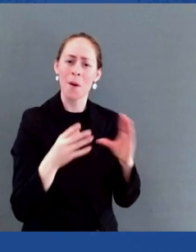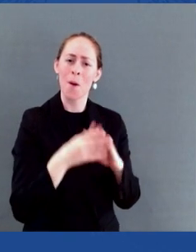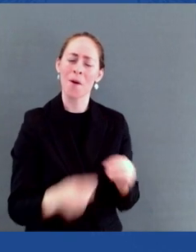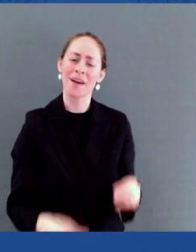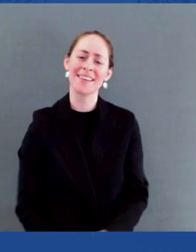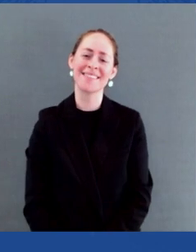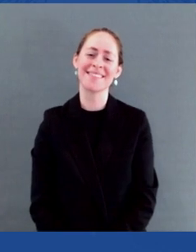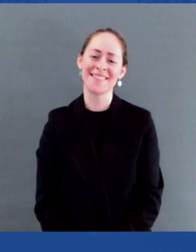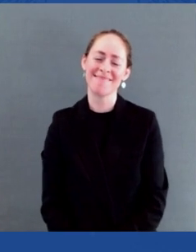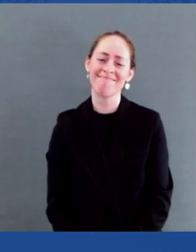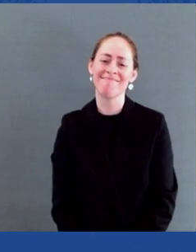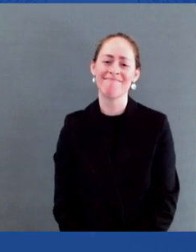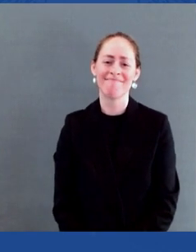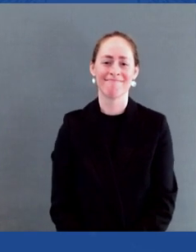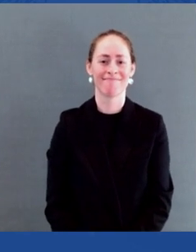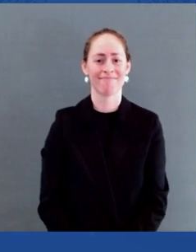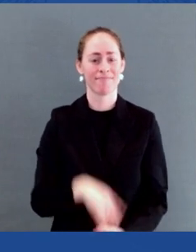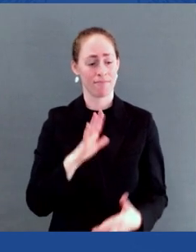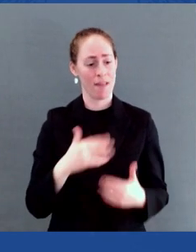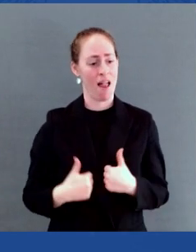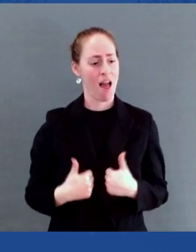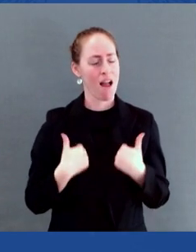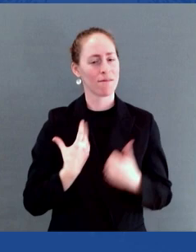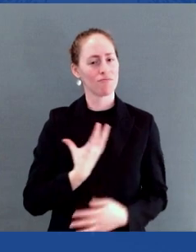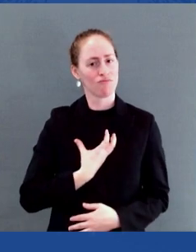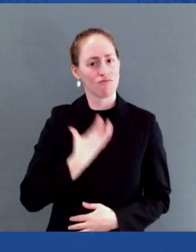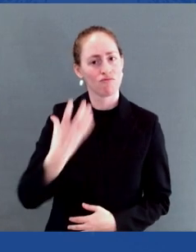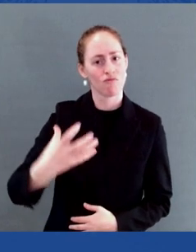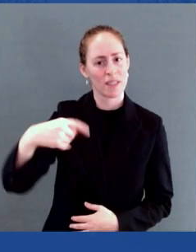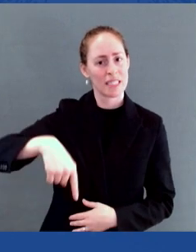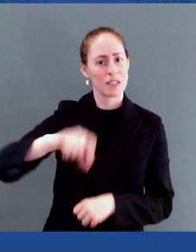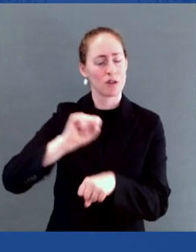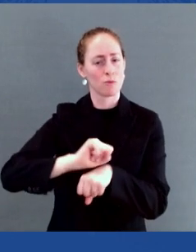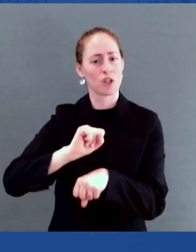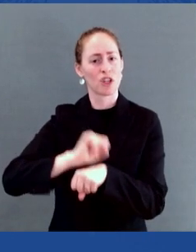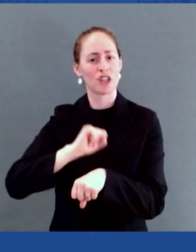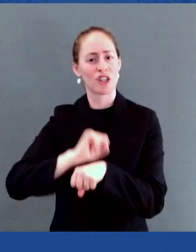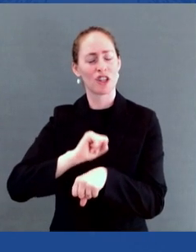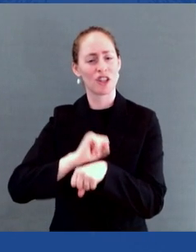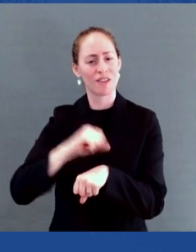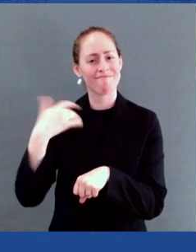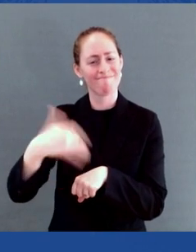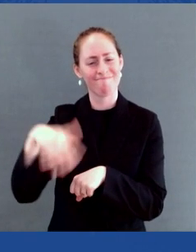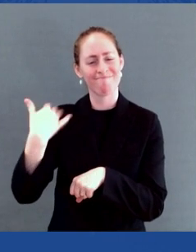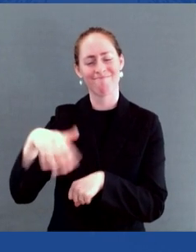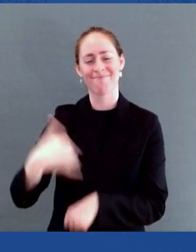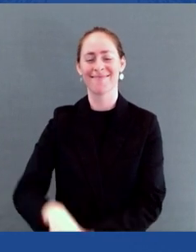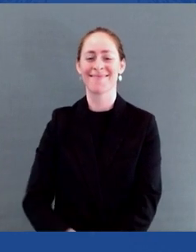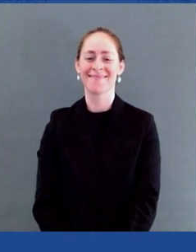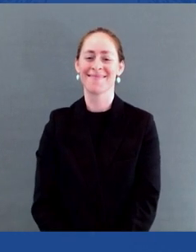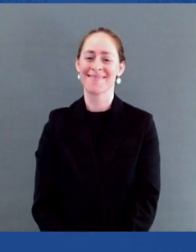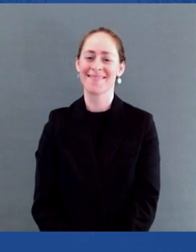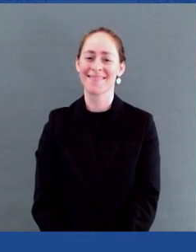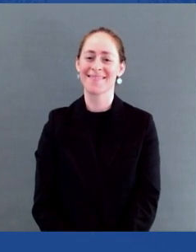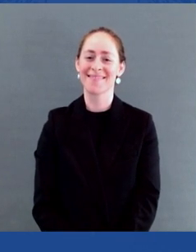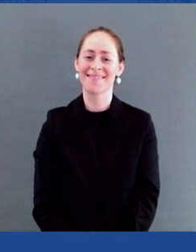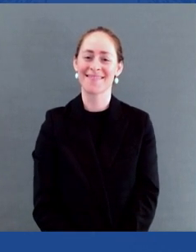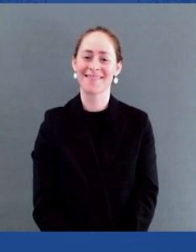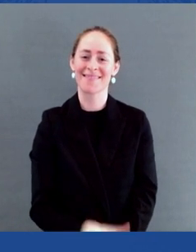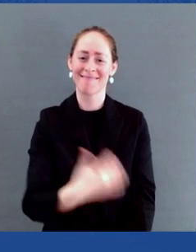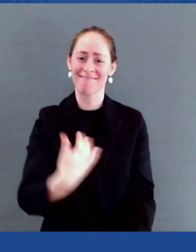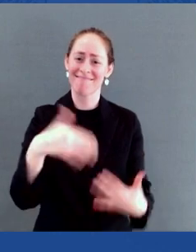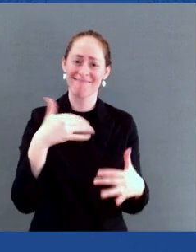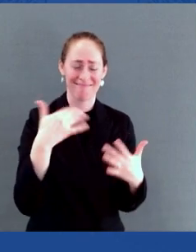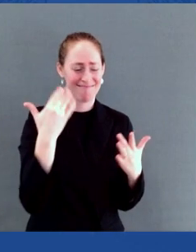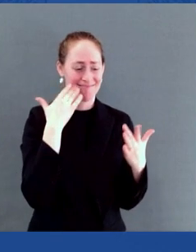know whether you had that plan when you began it, but it's amazing what you've done. It's amazing what one person can do. It's an honor to meet with you both,